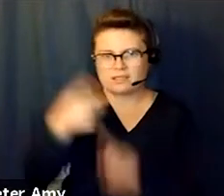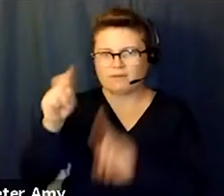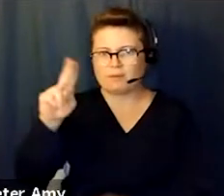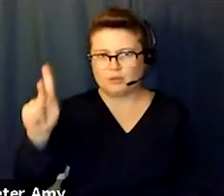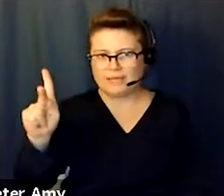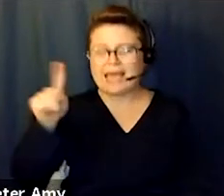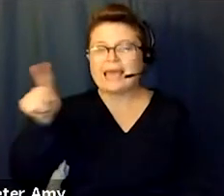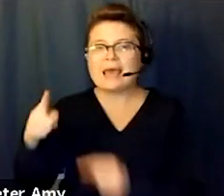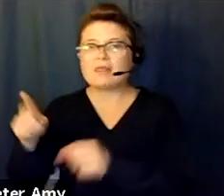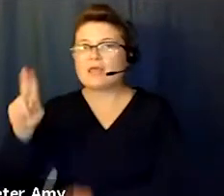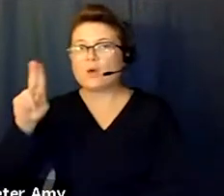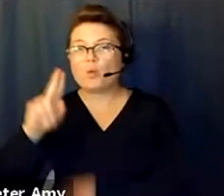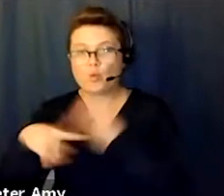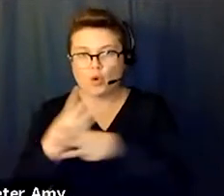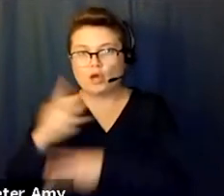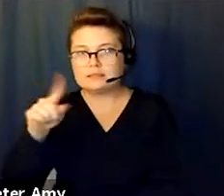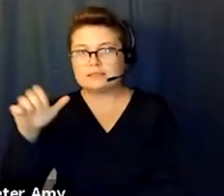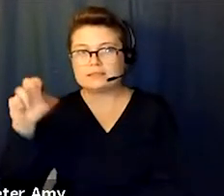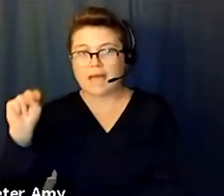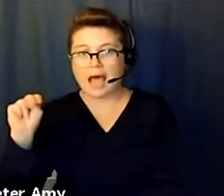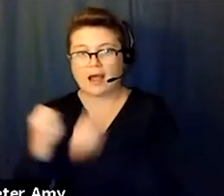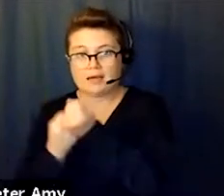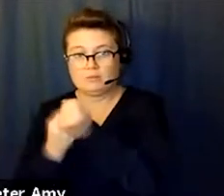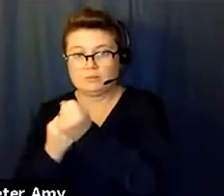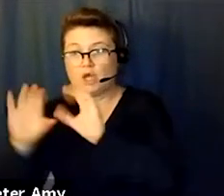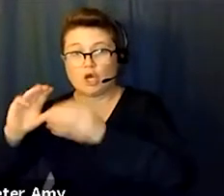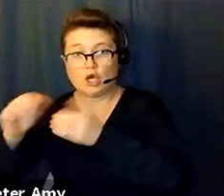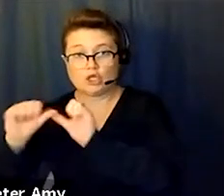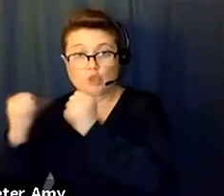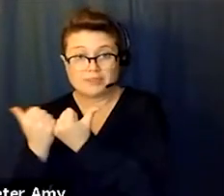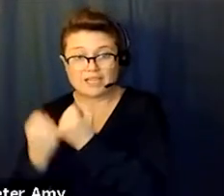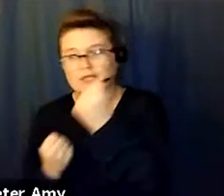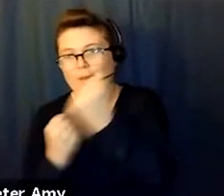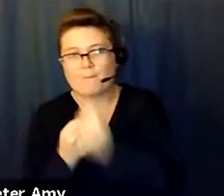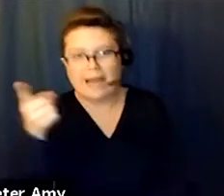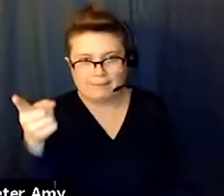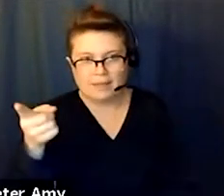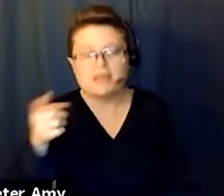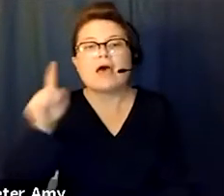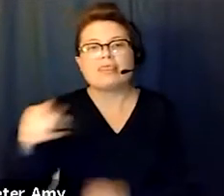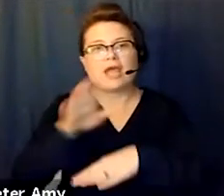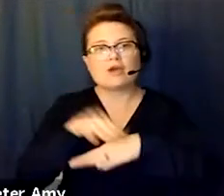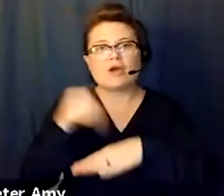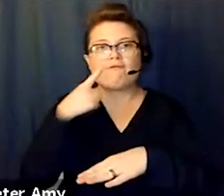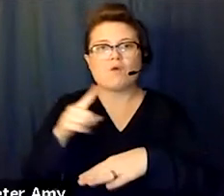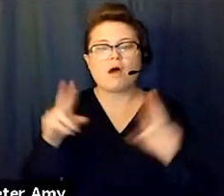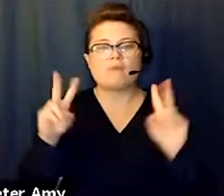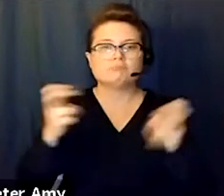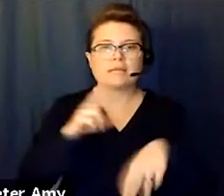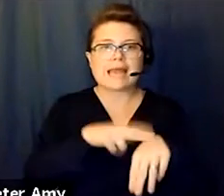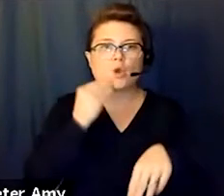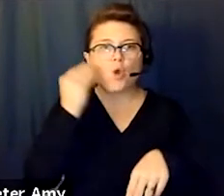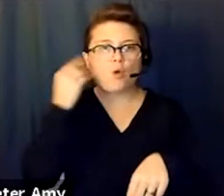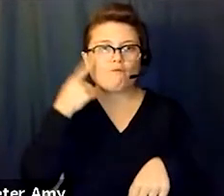the World Zionist Organization, and he drafted the Balfour Declaration, which basically called for a, quote, national home for the Jewish people. Of course,